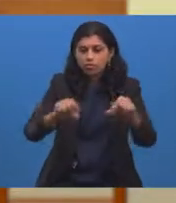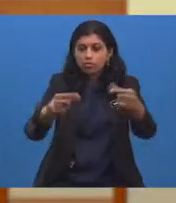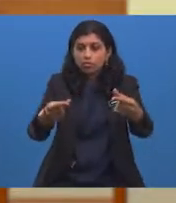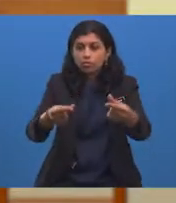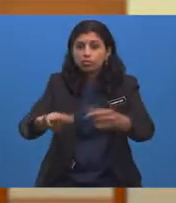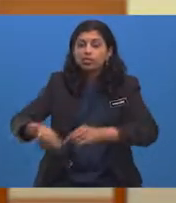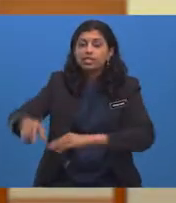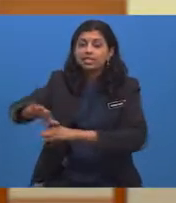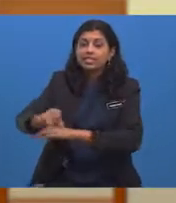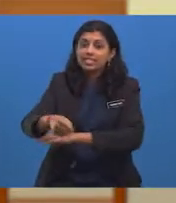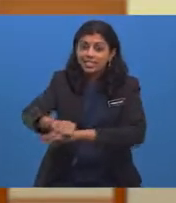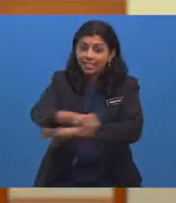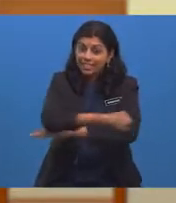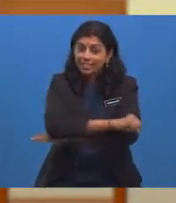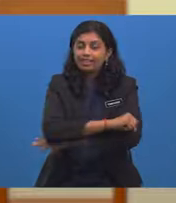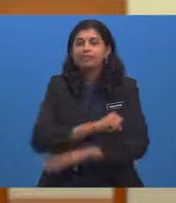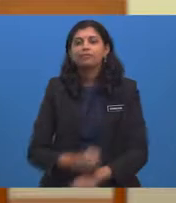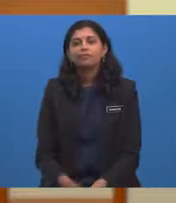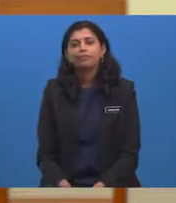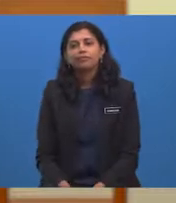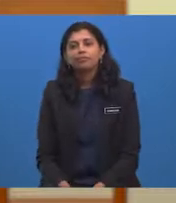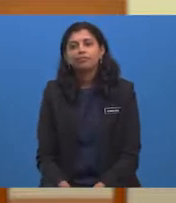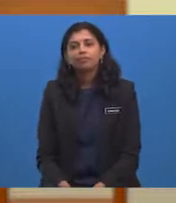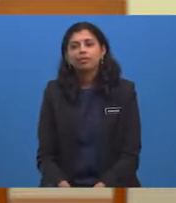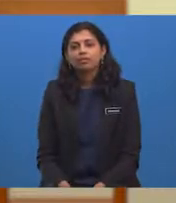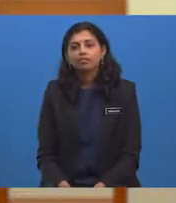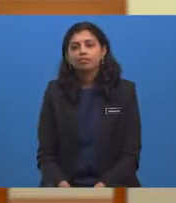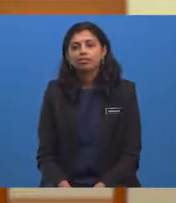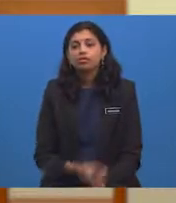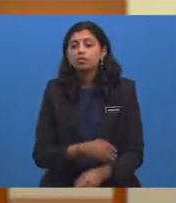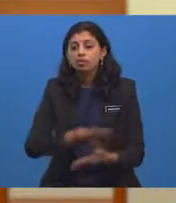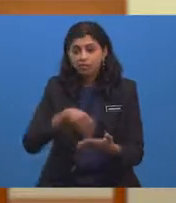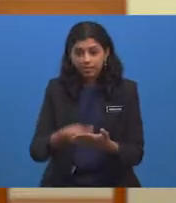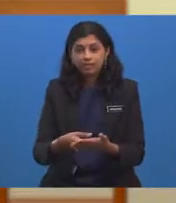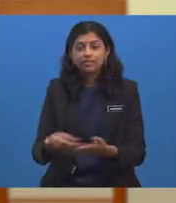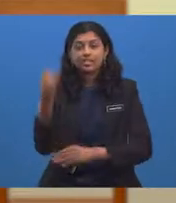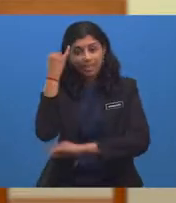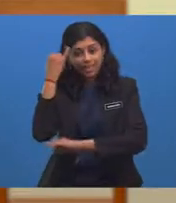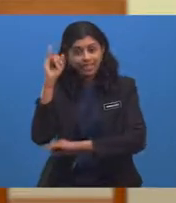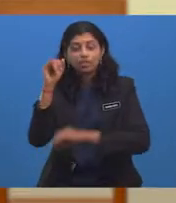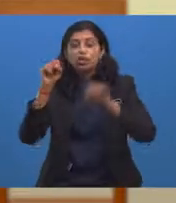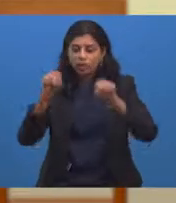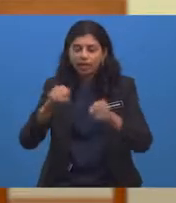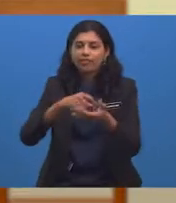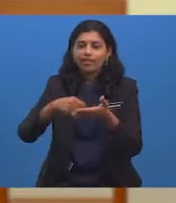So, these are some of the possible things you can write in a postcard